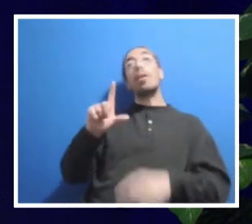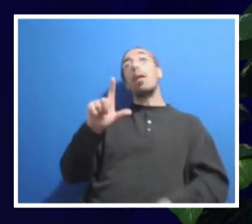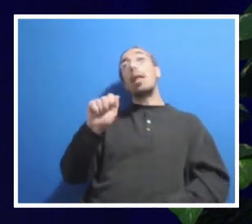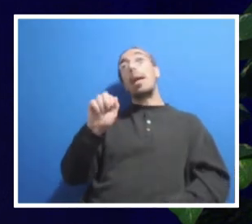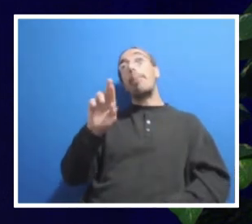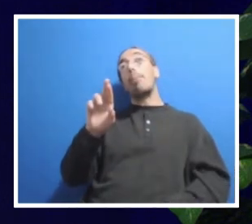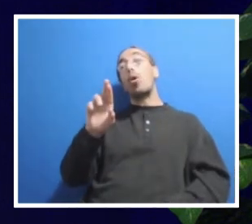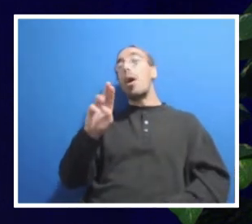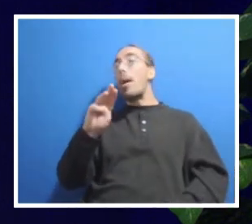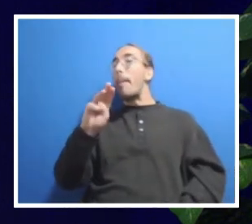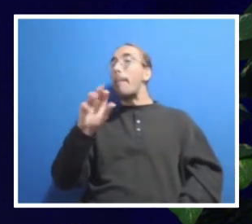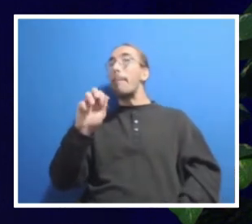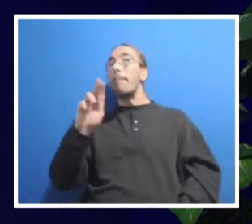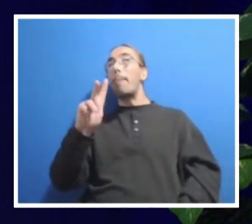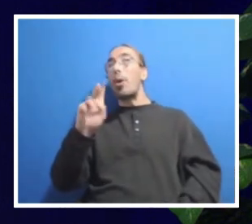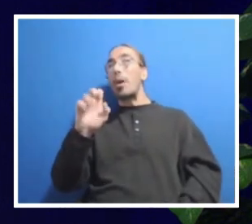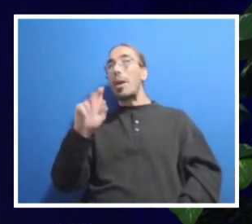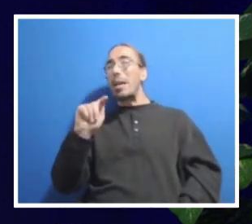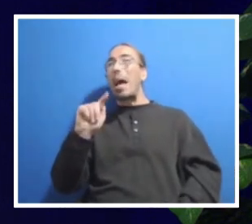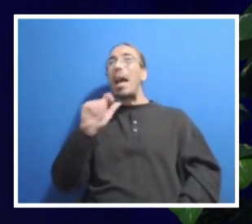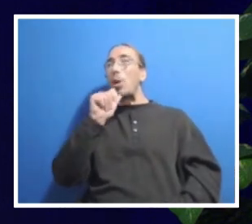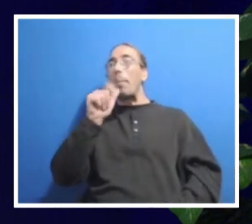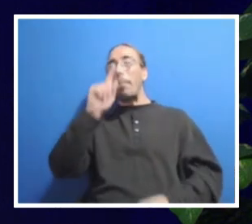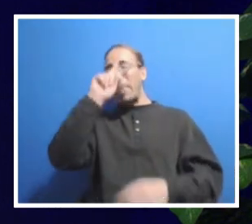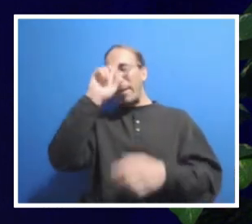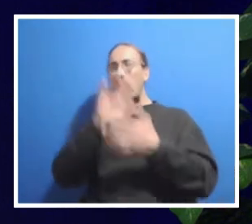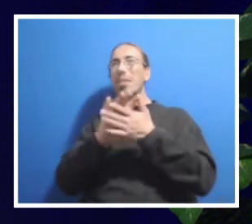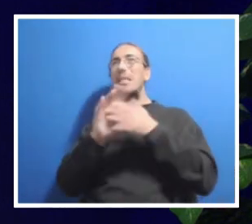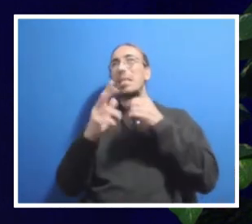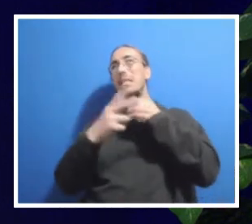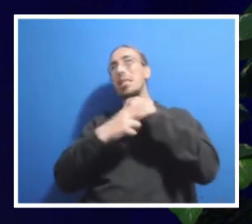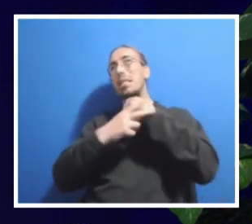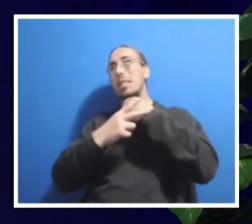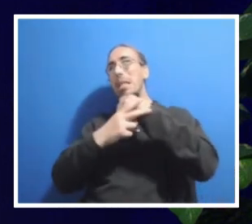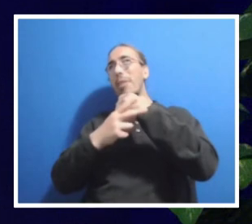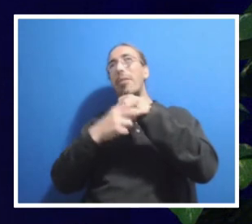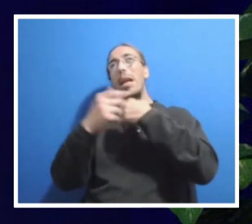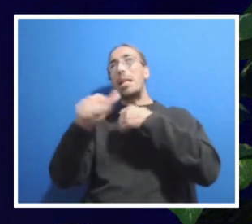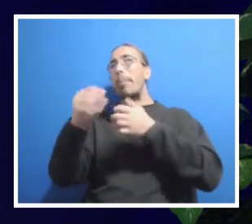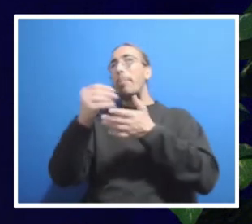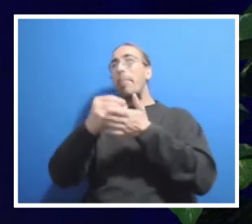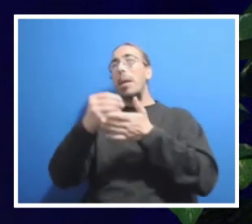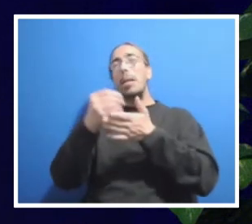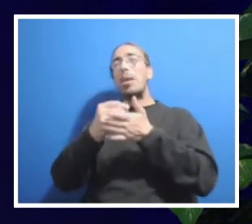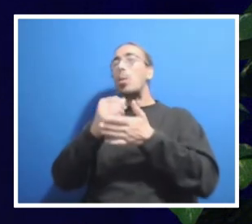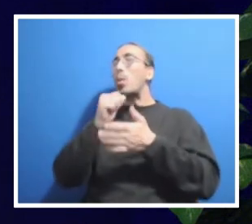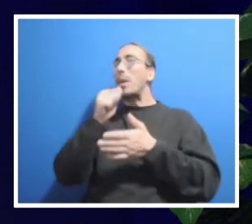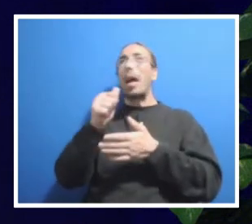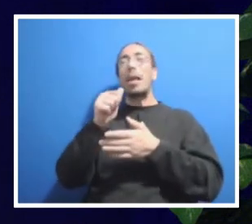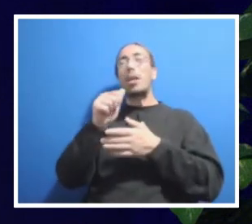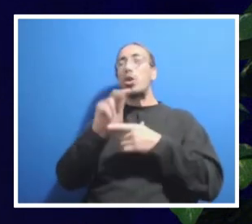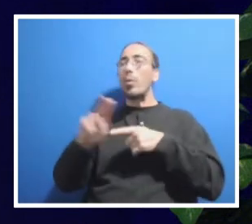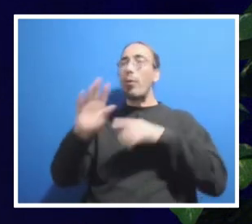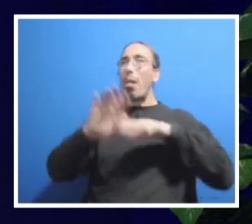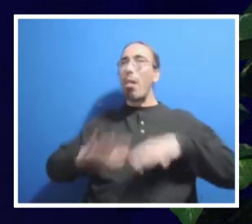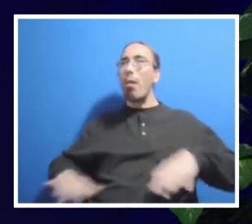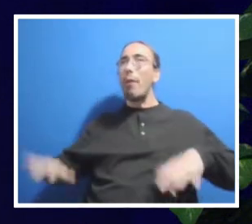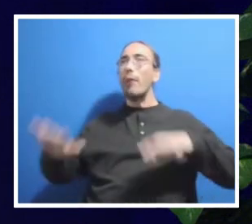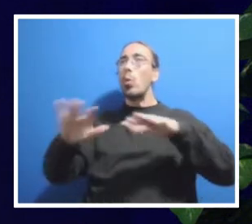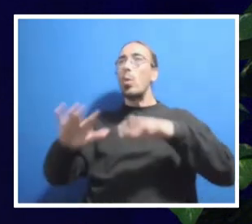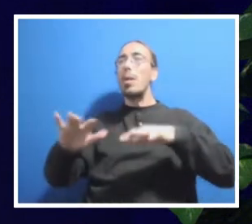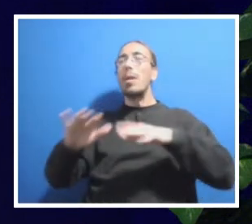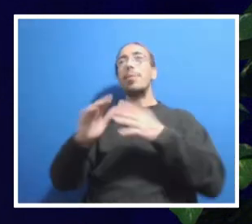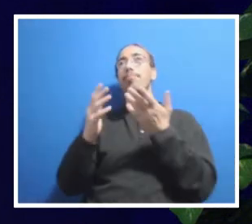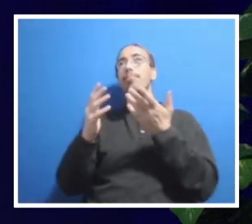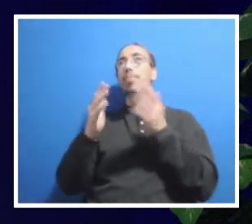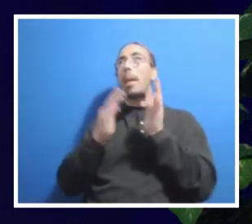we just don't think we're going to save any money with that option. So we do not have any plans to do a university-wide plan